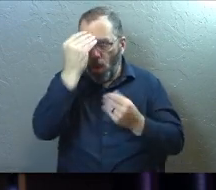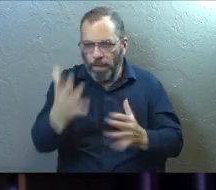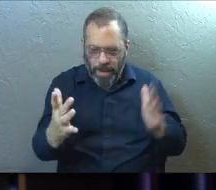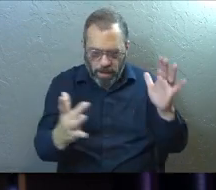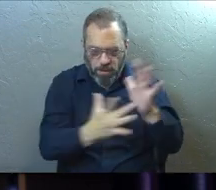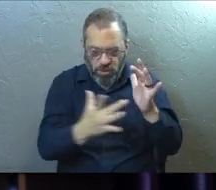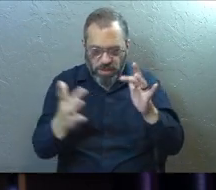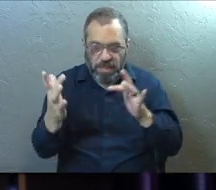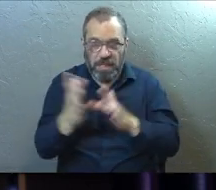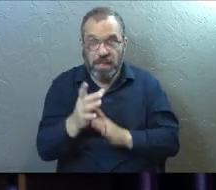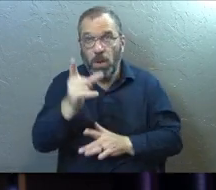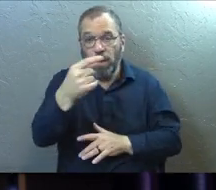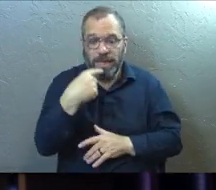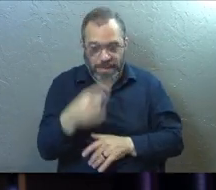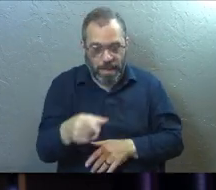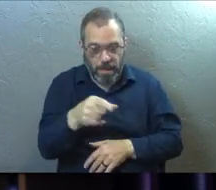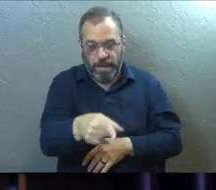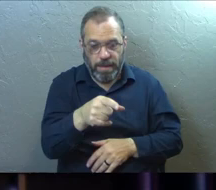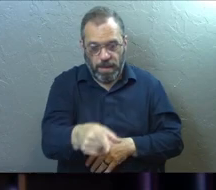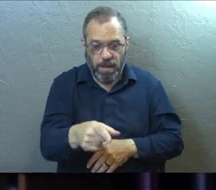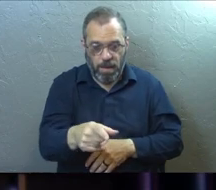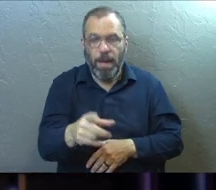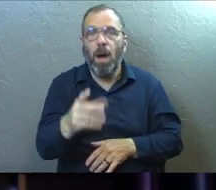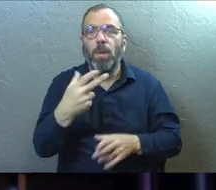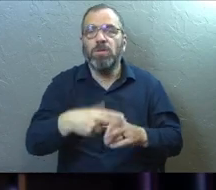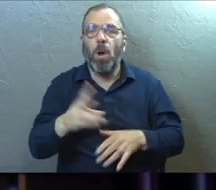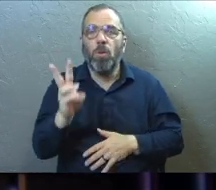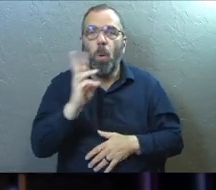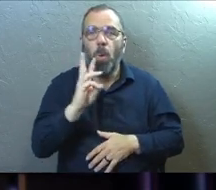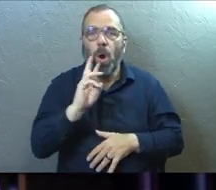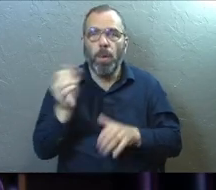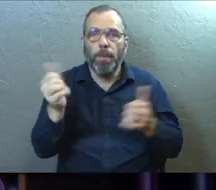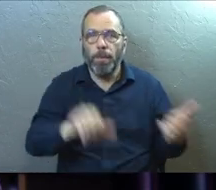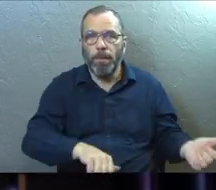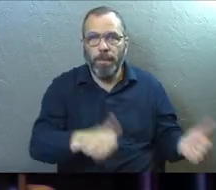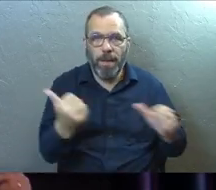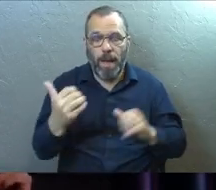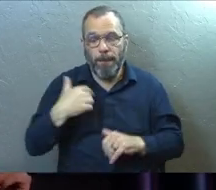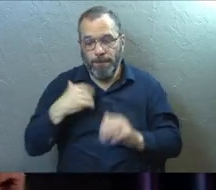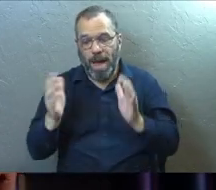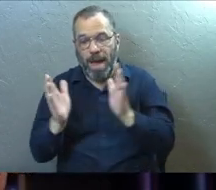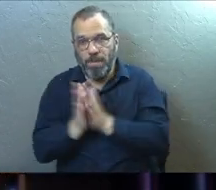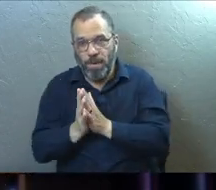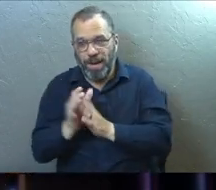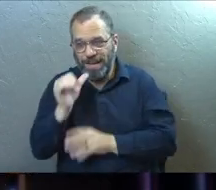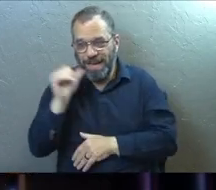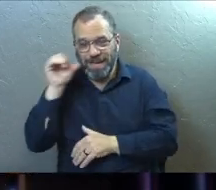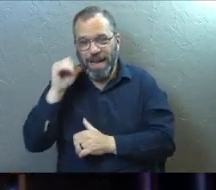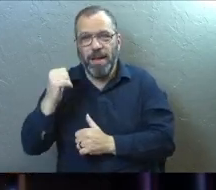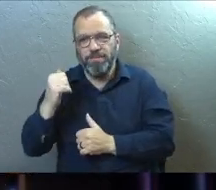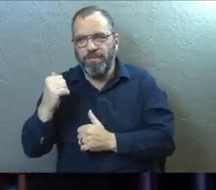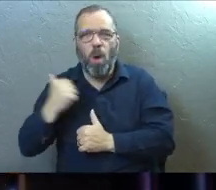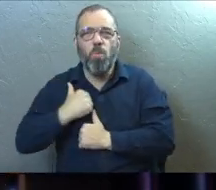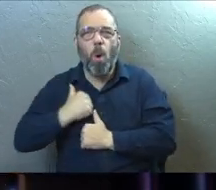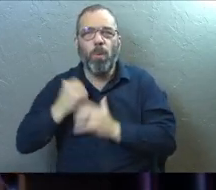Jesus and what he said about water baptism. One of my prayer warriors yesterday,